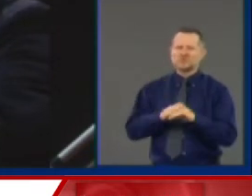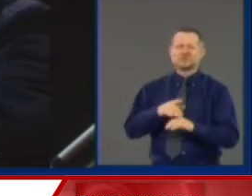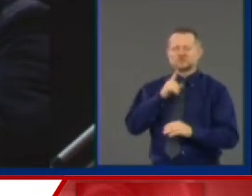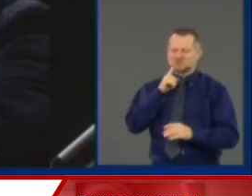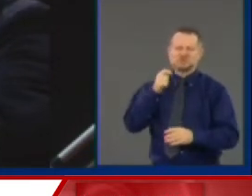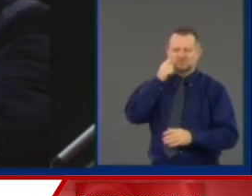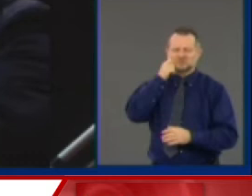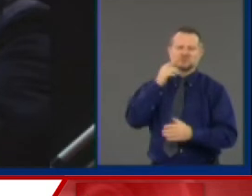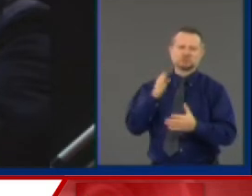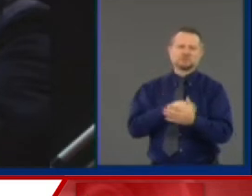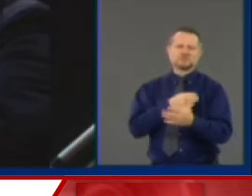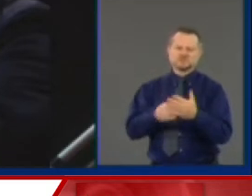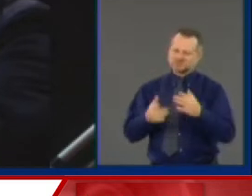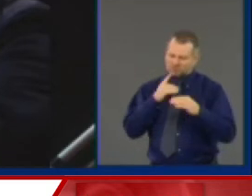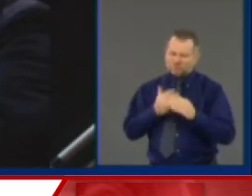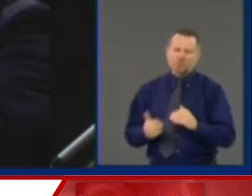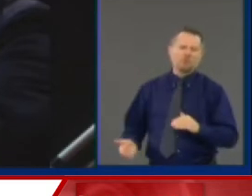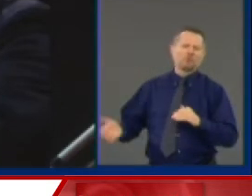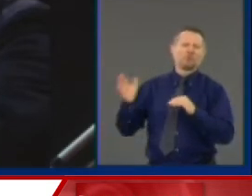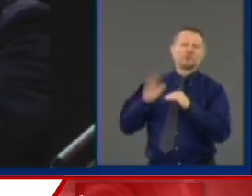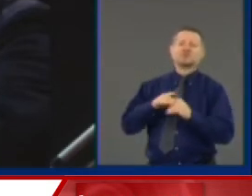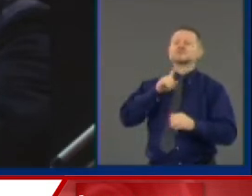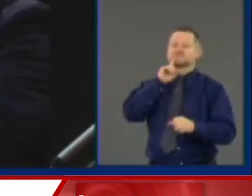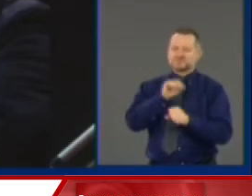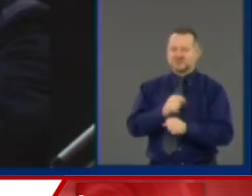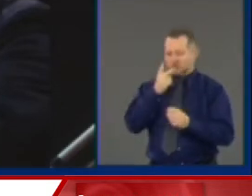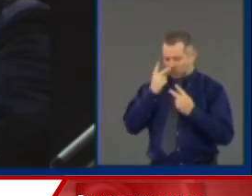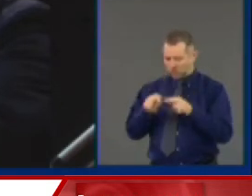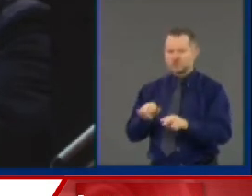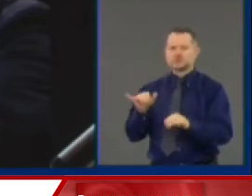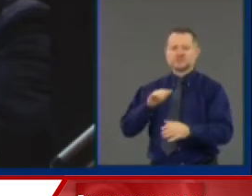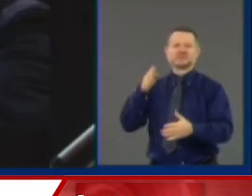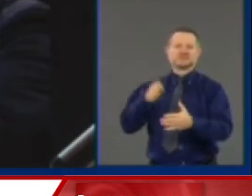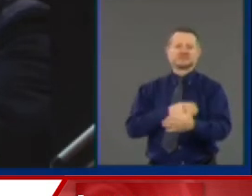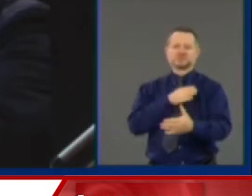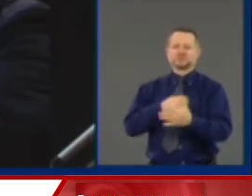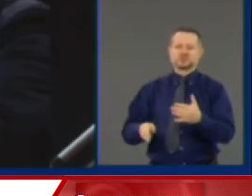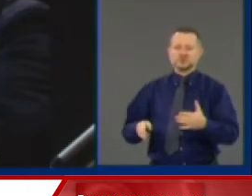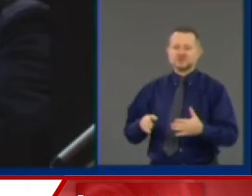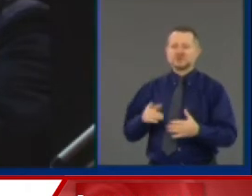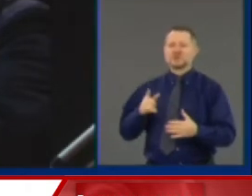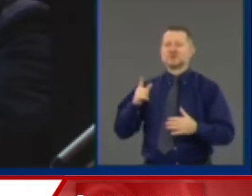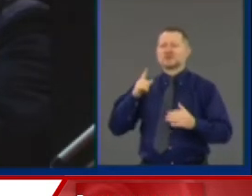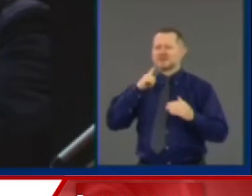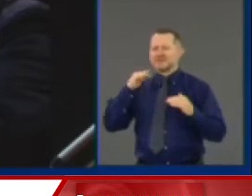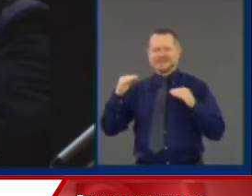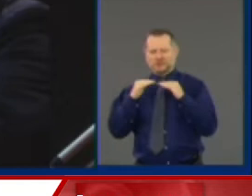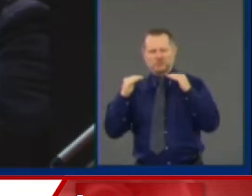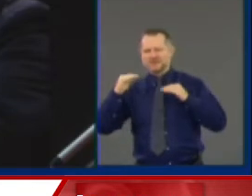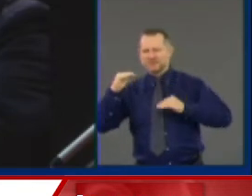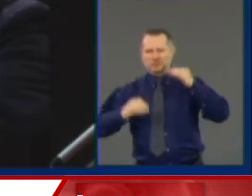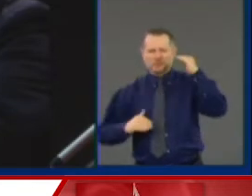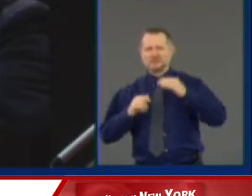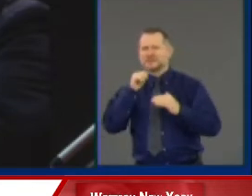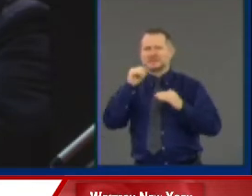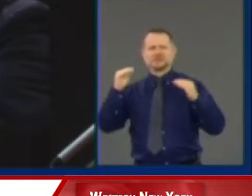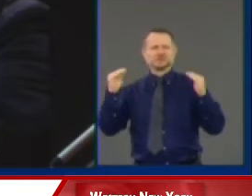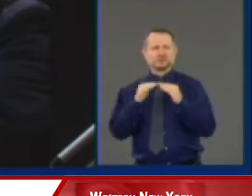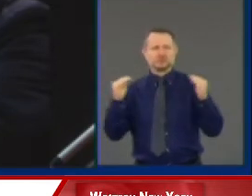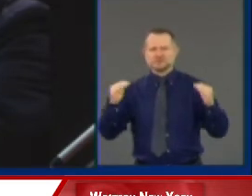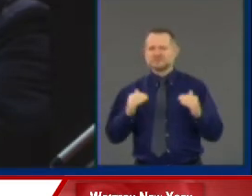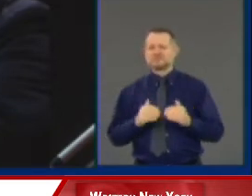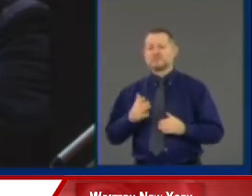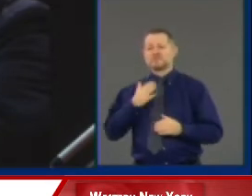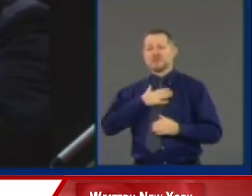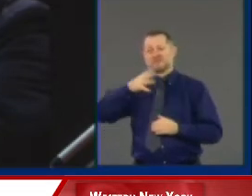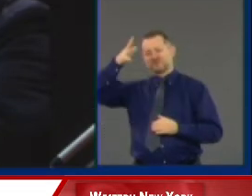discrimination. It is fundamental inequality and injustice. My father spoke